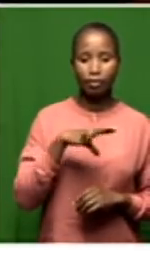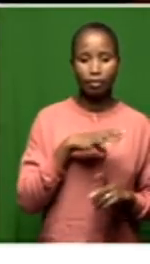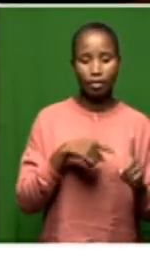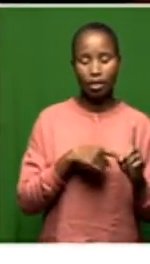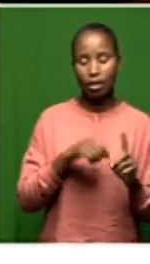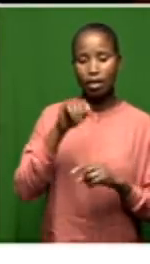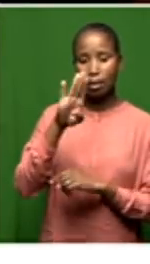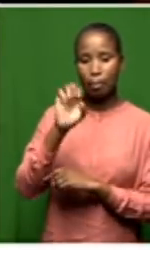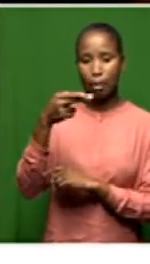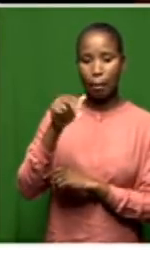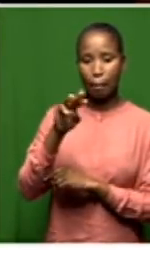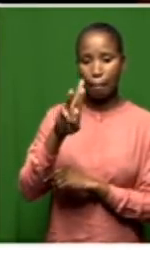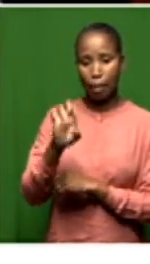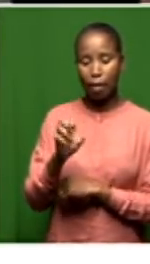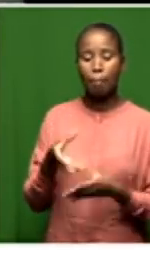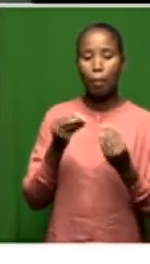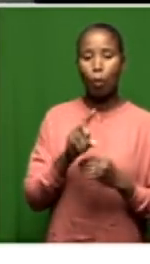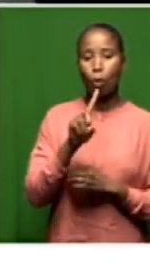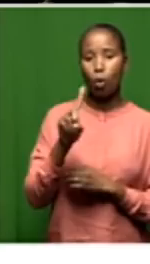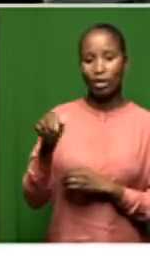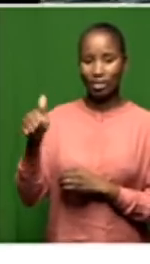116.